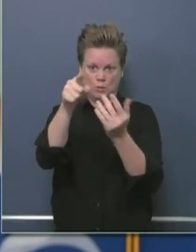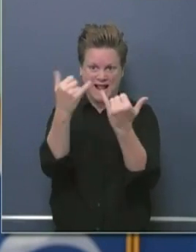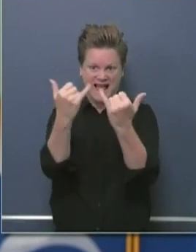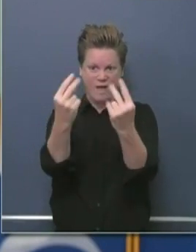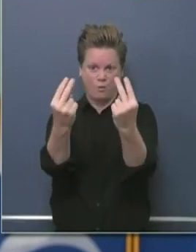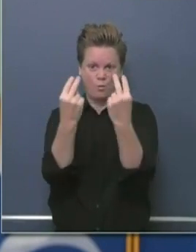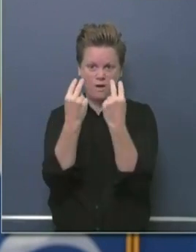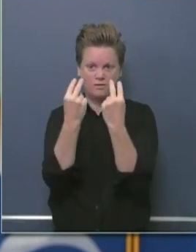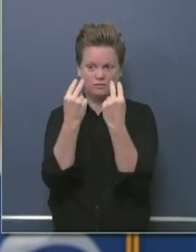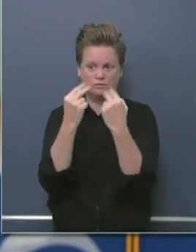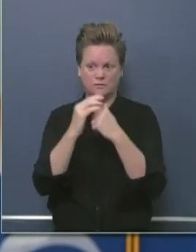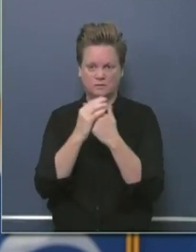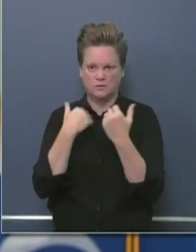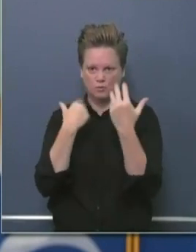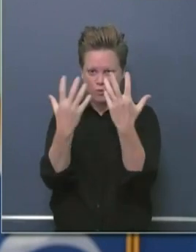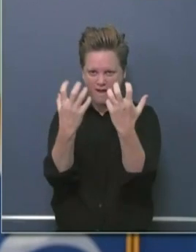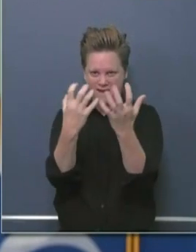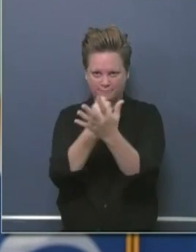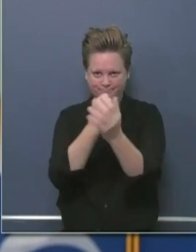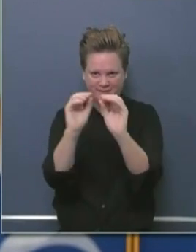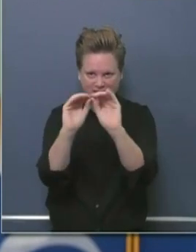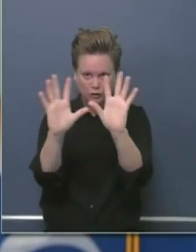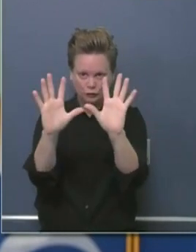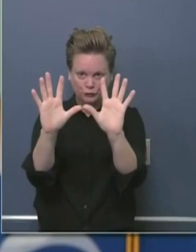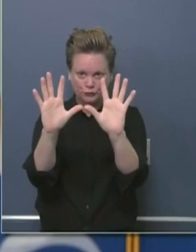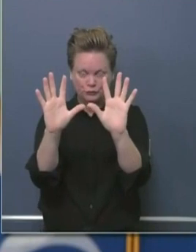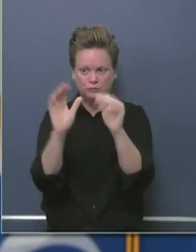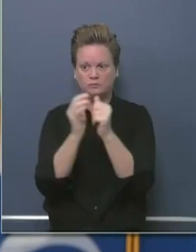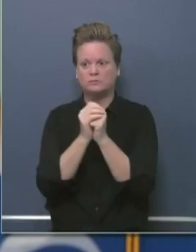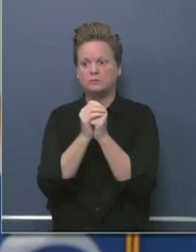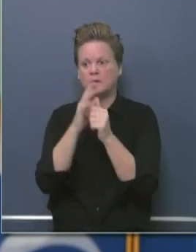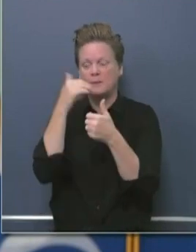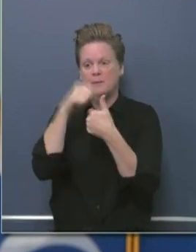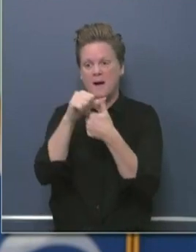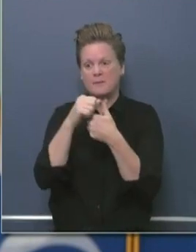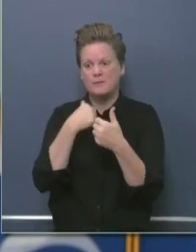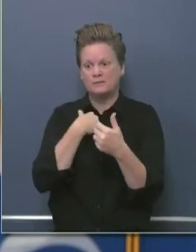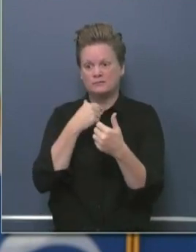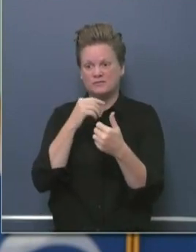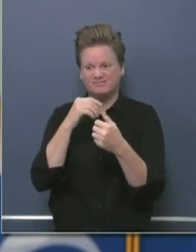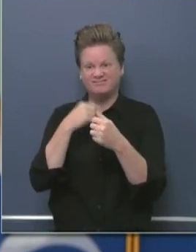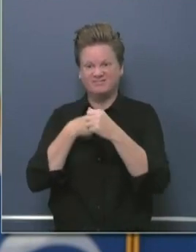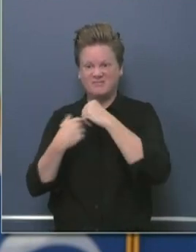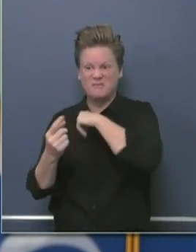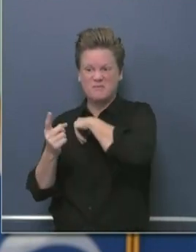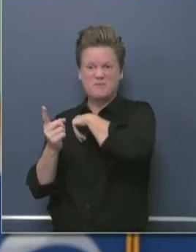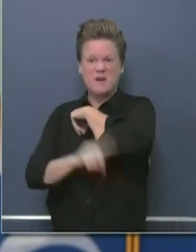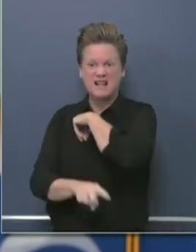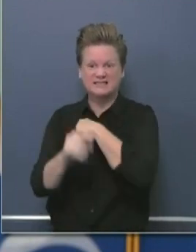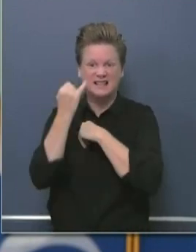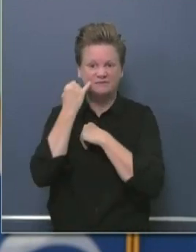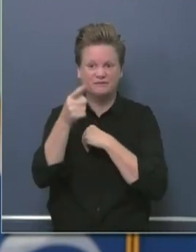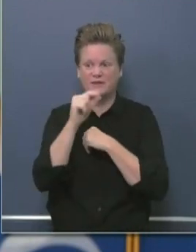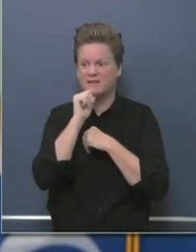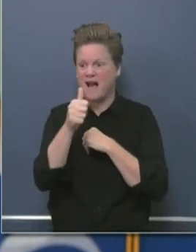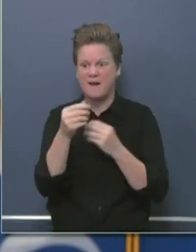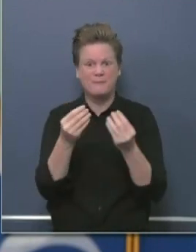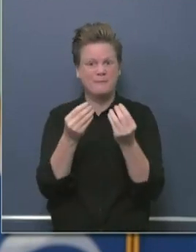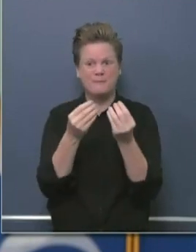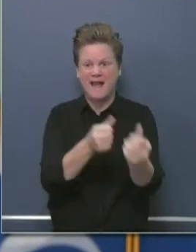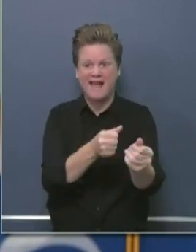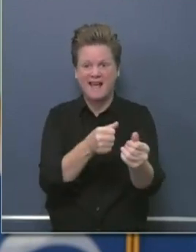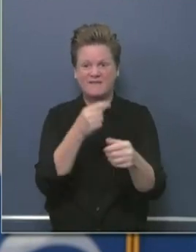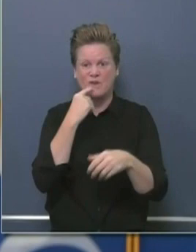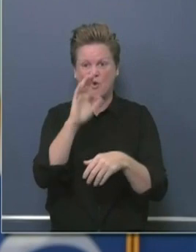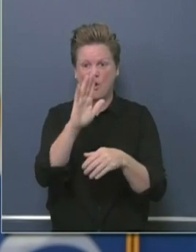clarity a few months back as it relates to penalties associated and fees related to the assessment